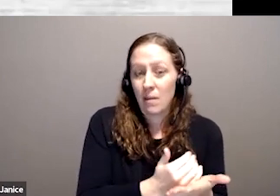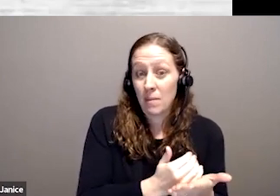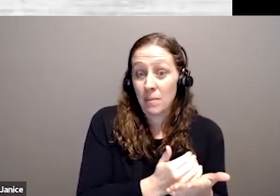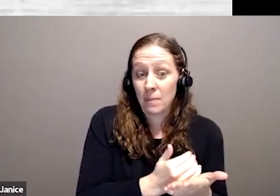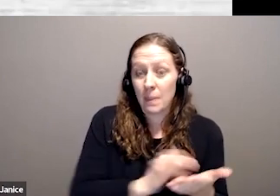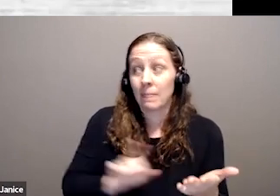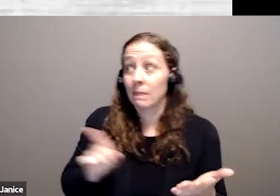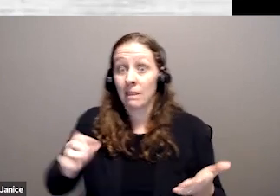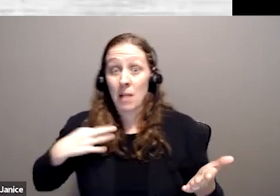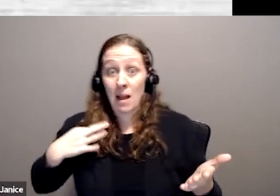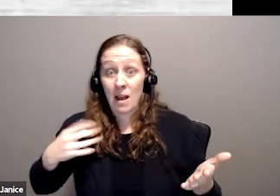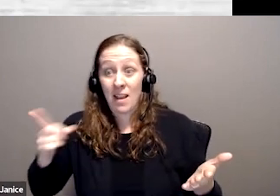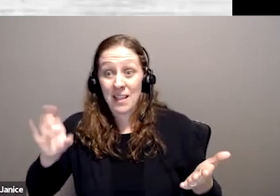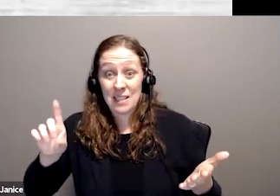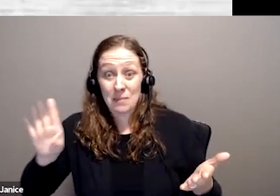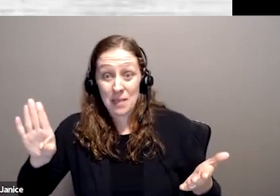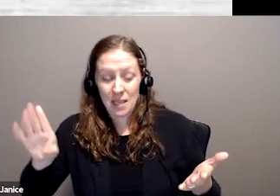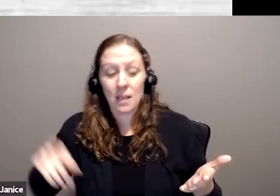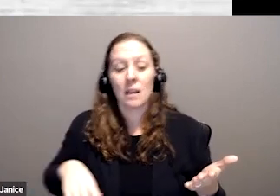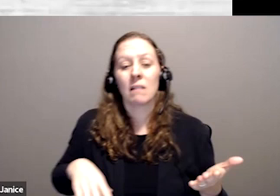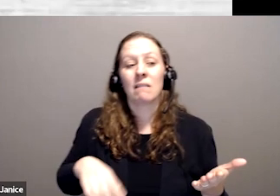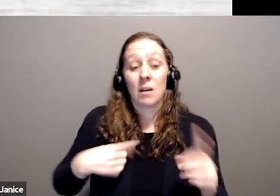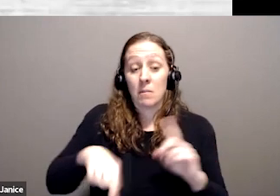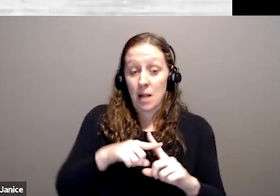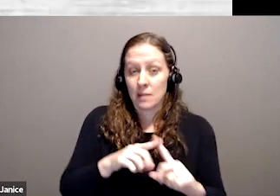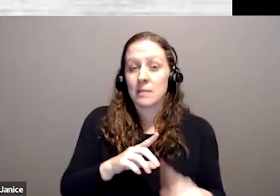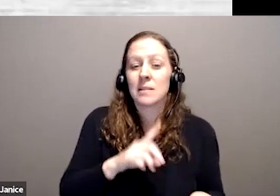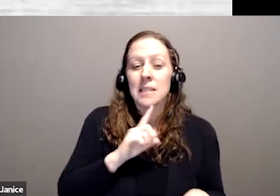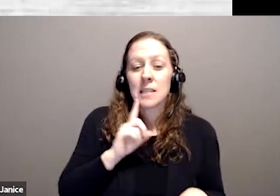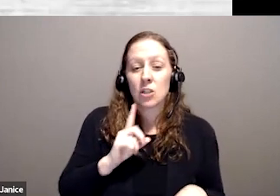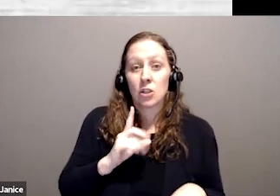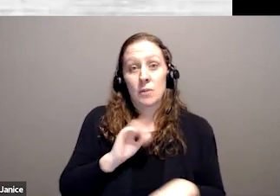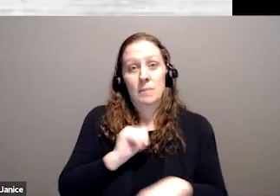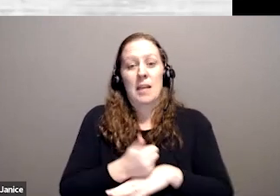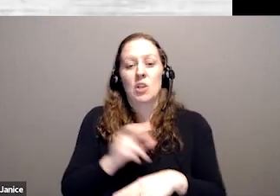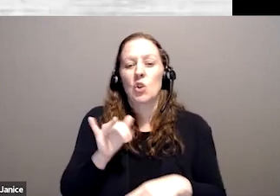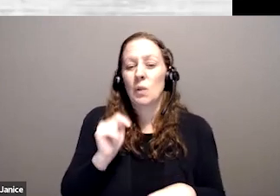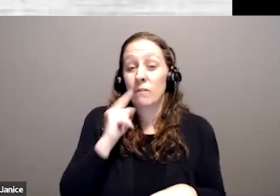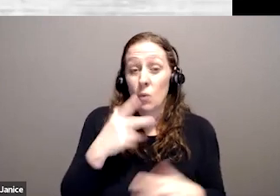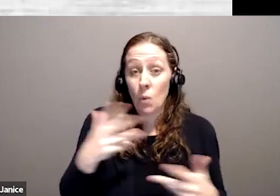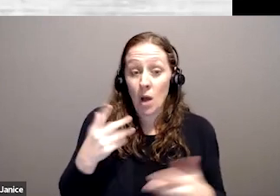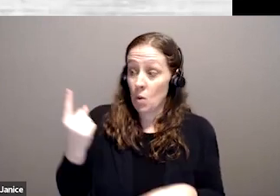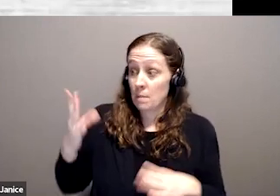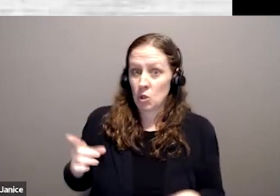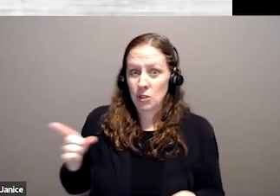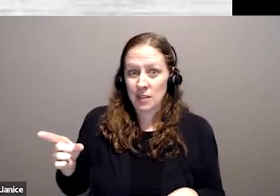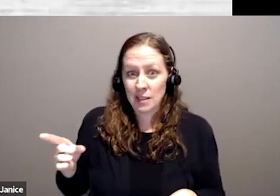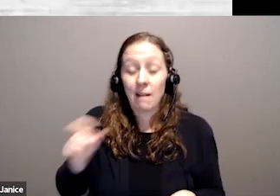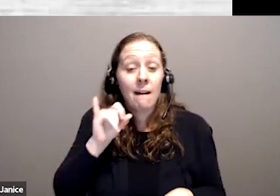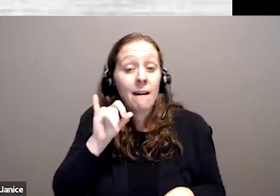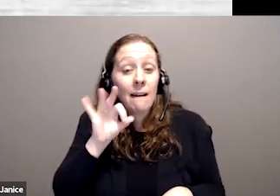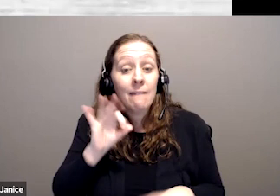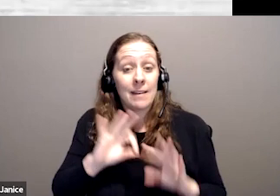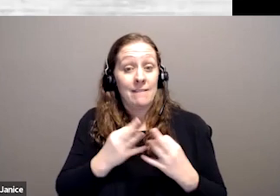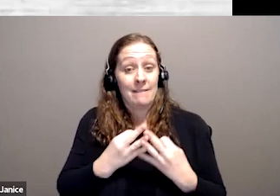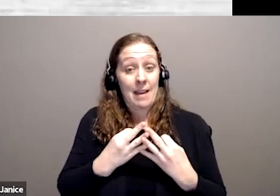and then at the same time, we'd have a single base family unit for the single person. But however, if a family base